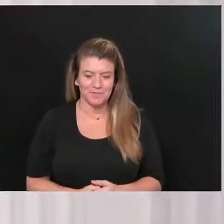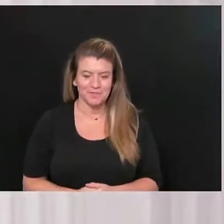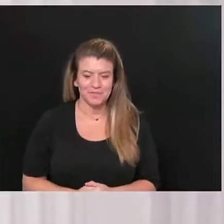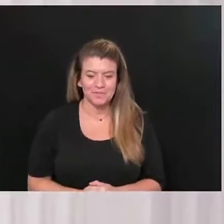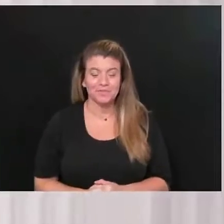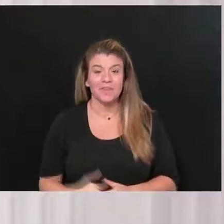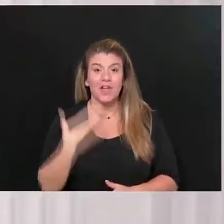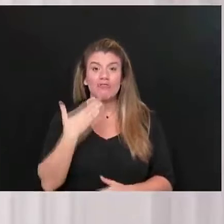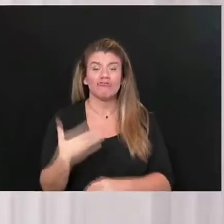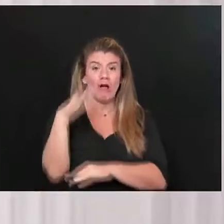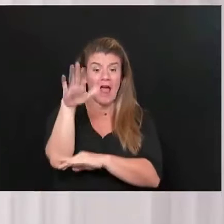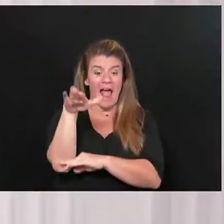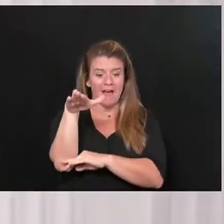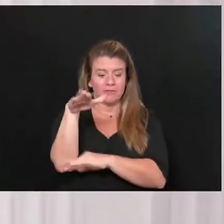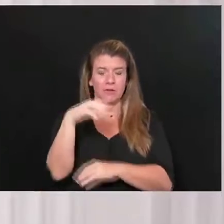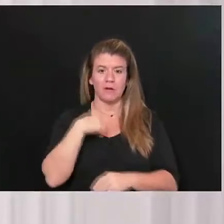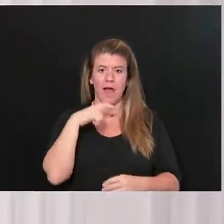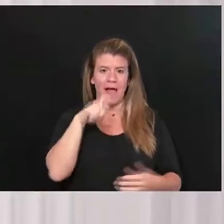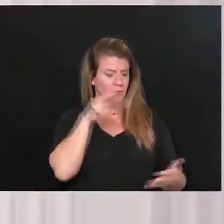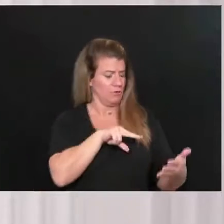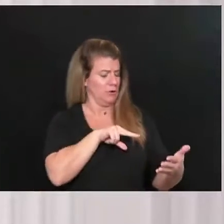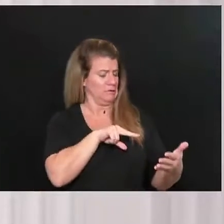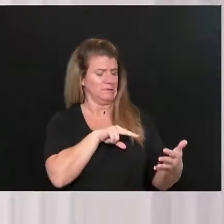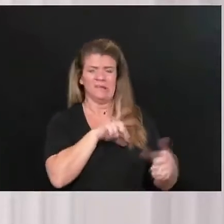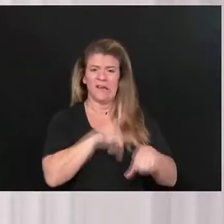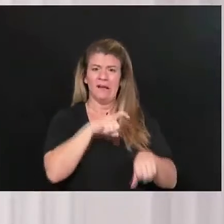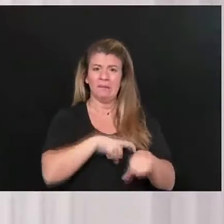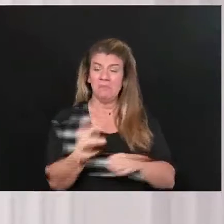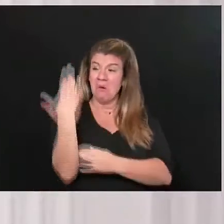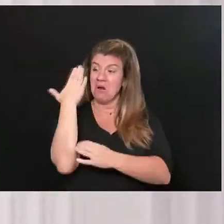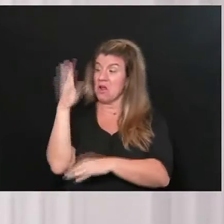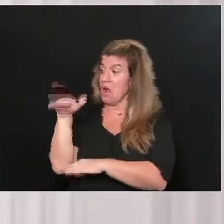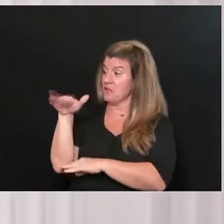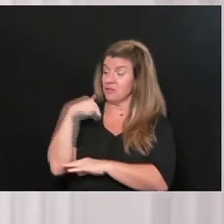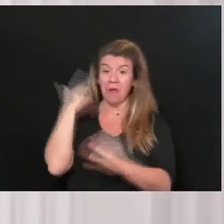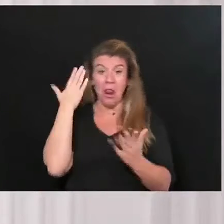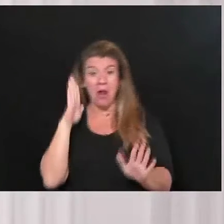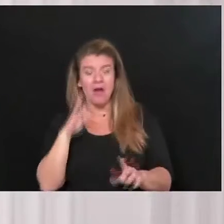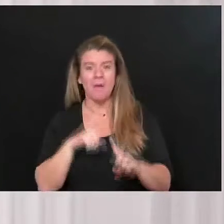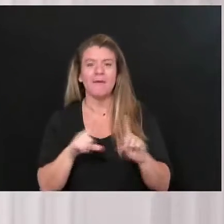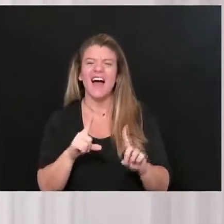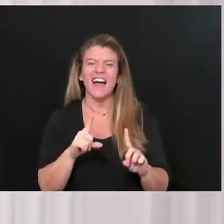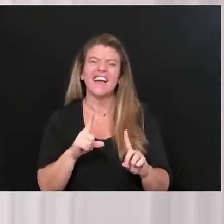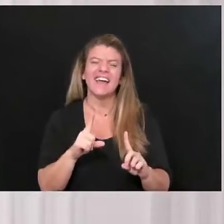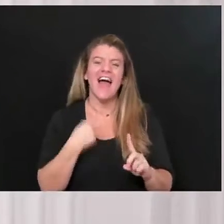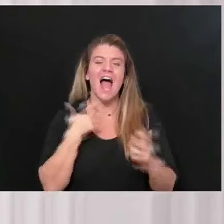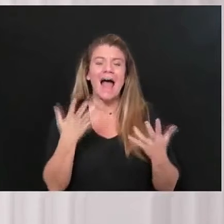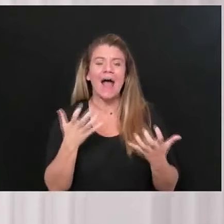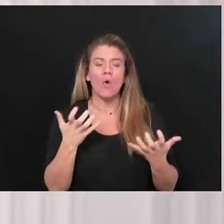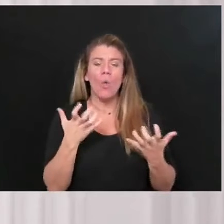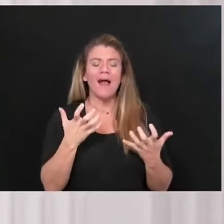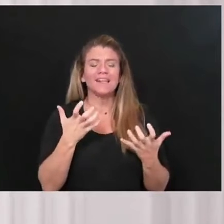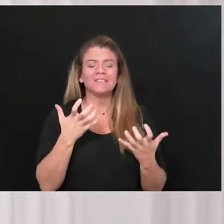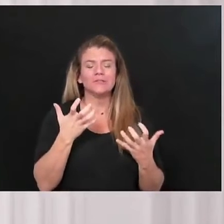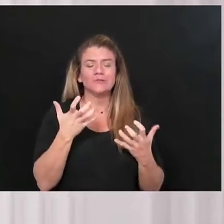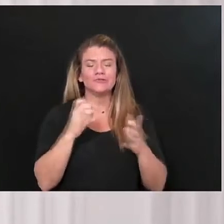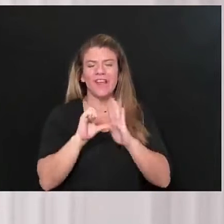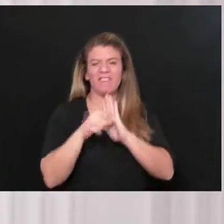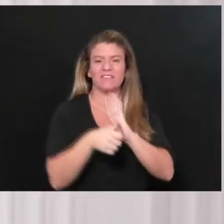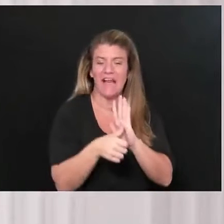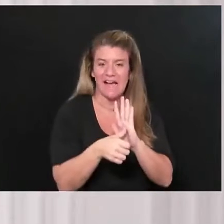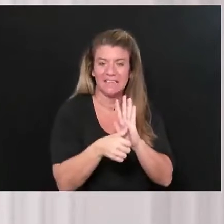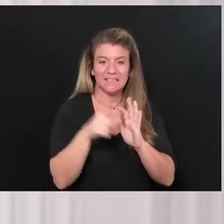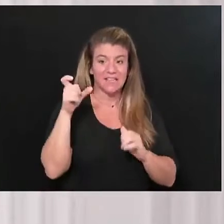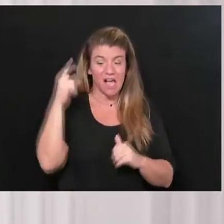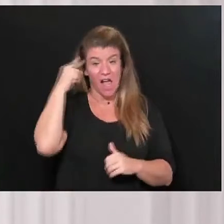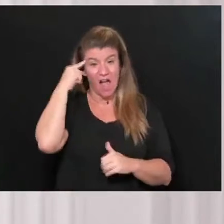Good afternoon. I had to check to see if it was morning or afternoon. I want to underscore what the